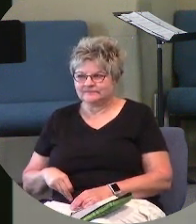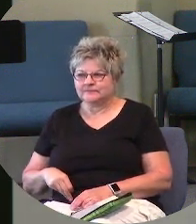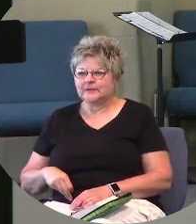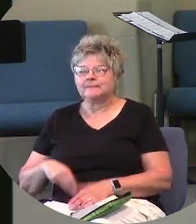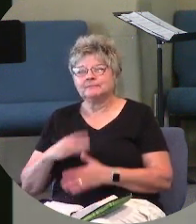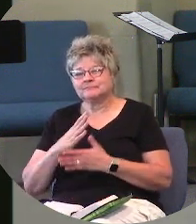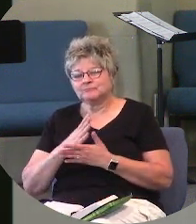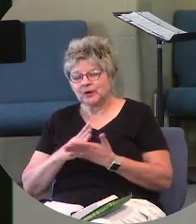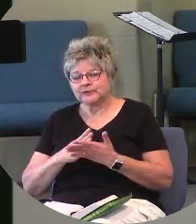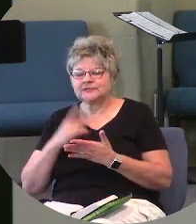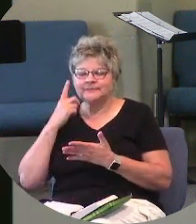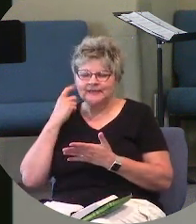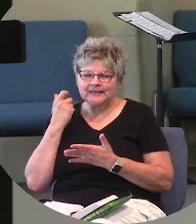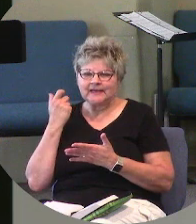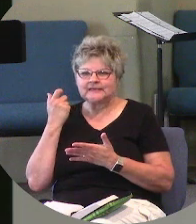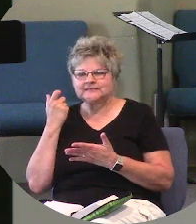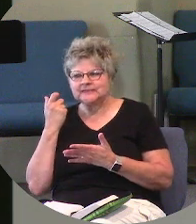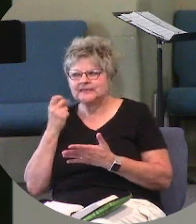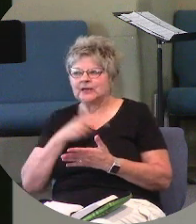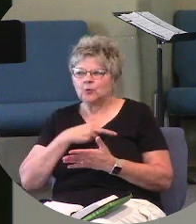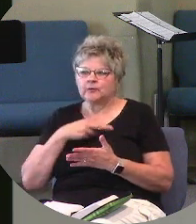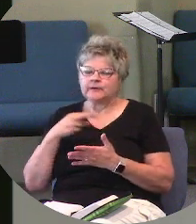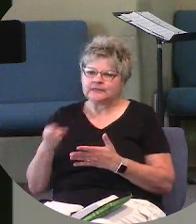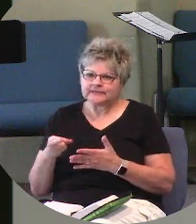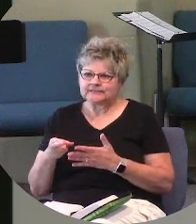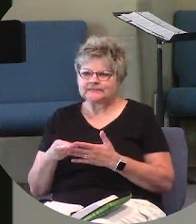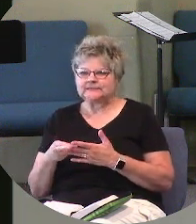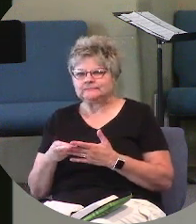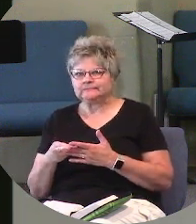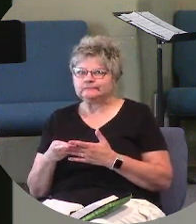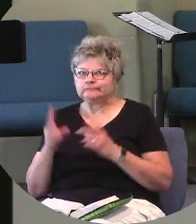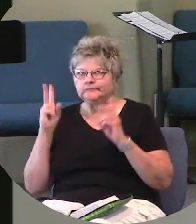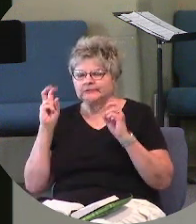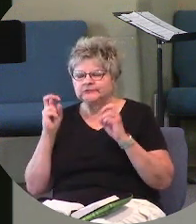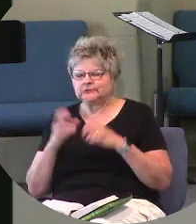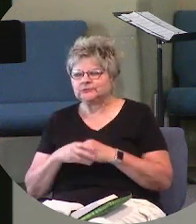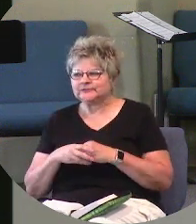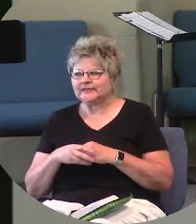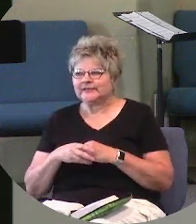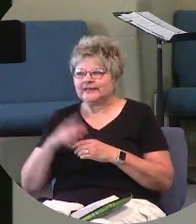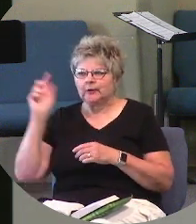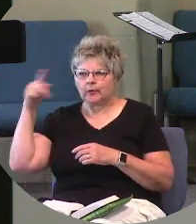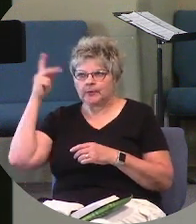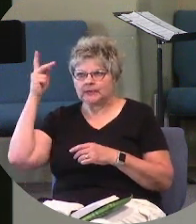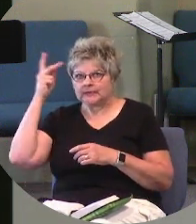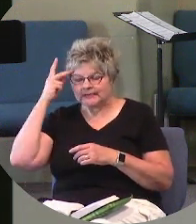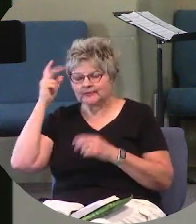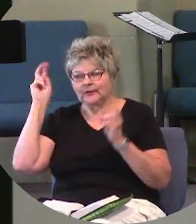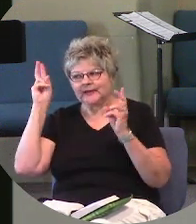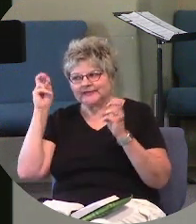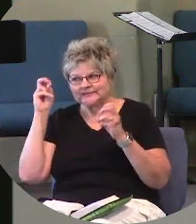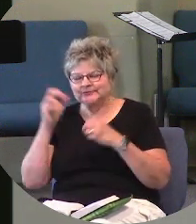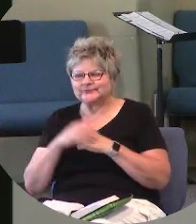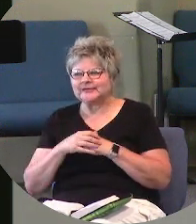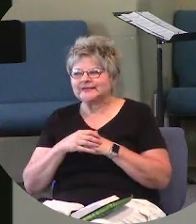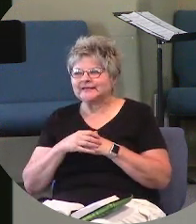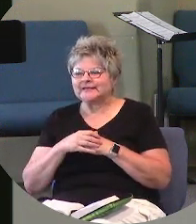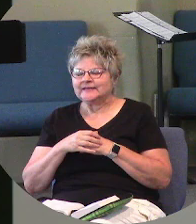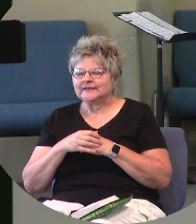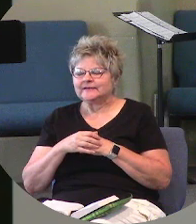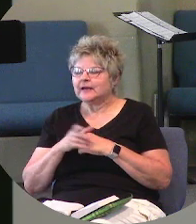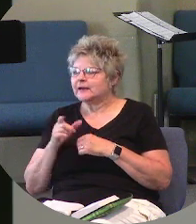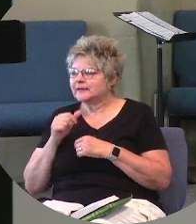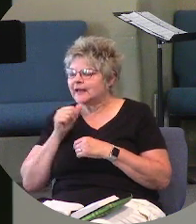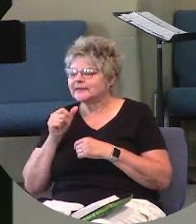Partially because there were religious disparities, there were political implications, not that he didn't, but he